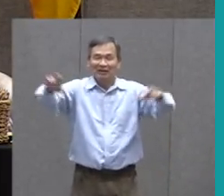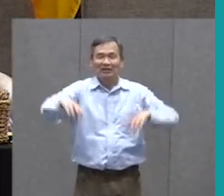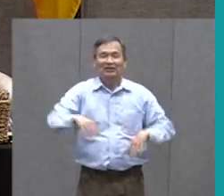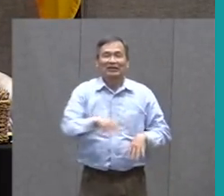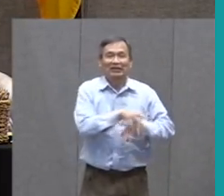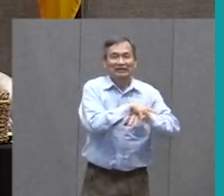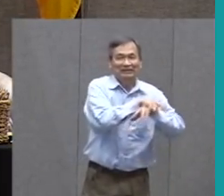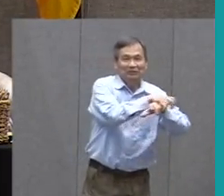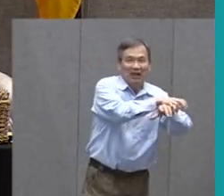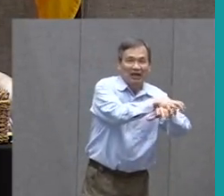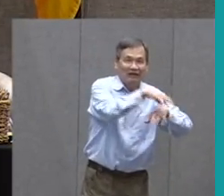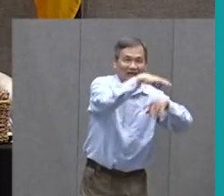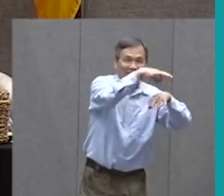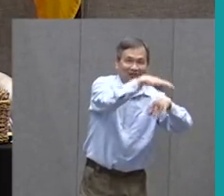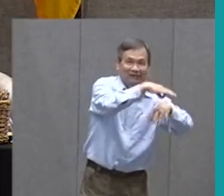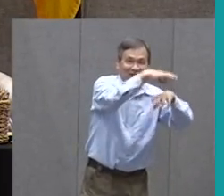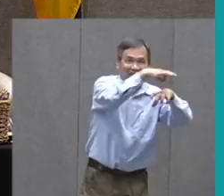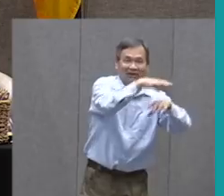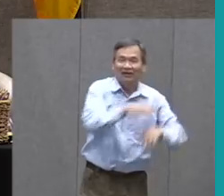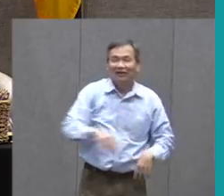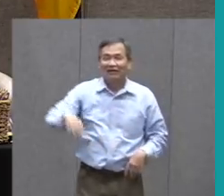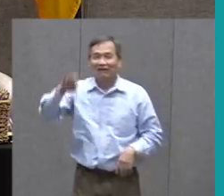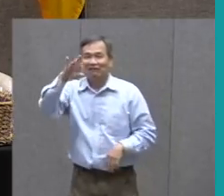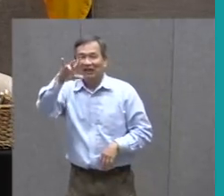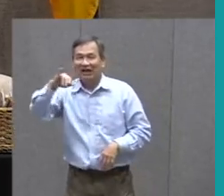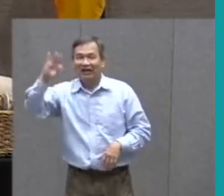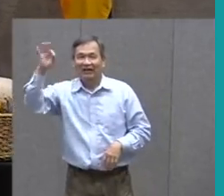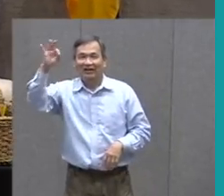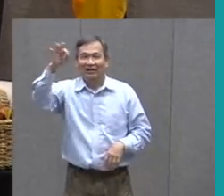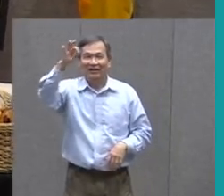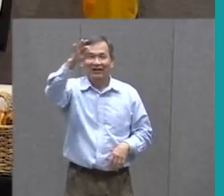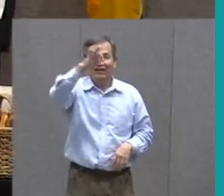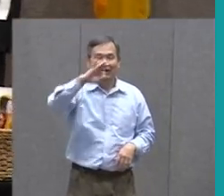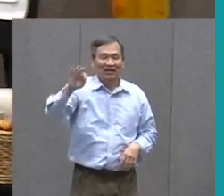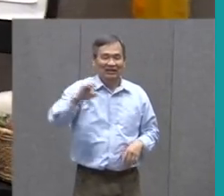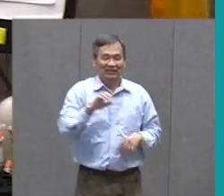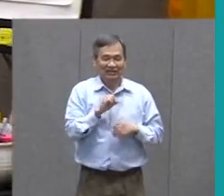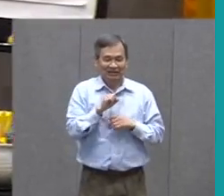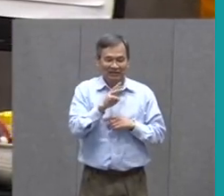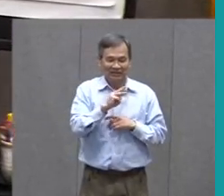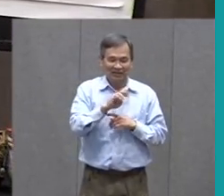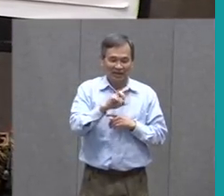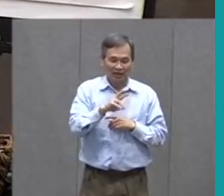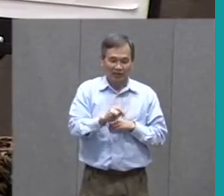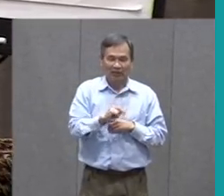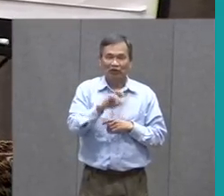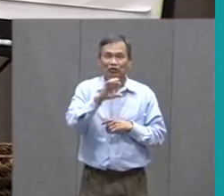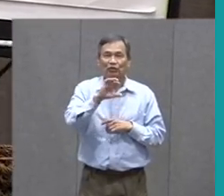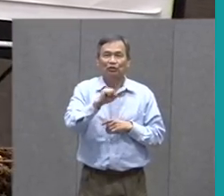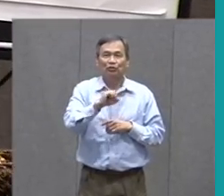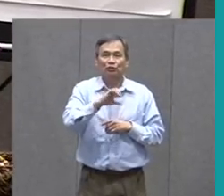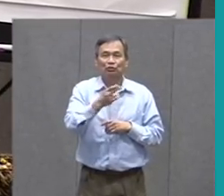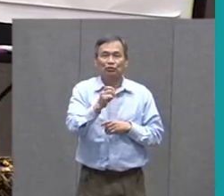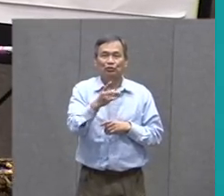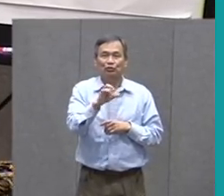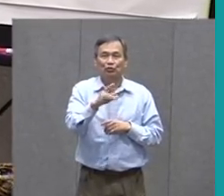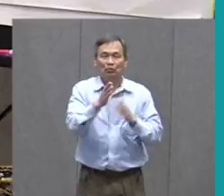Spider and the Fly by Simons and Schussler Books for Young Readers.